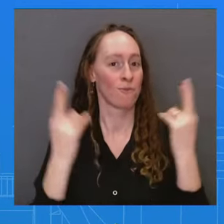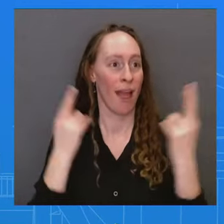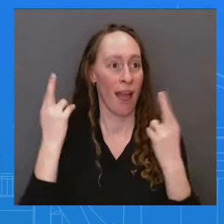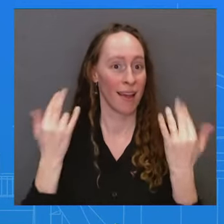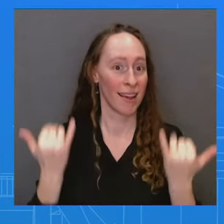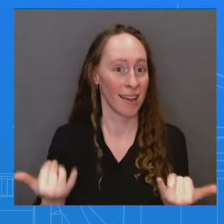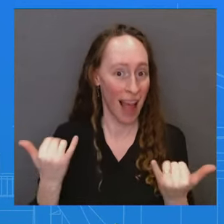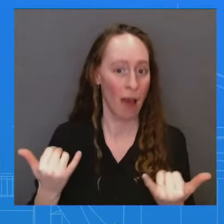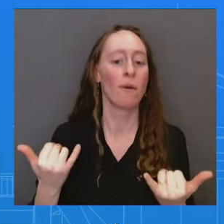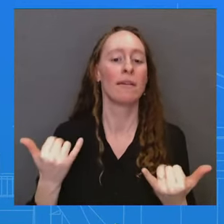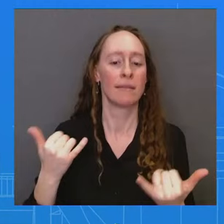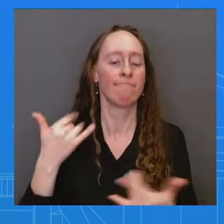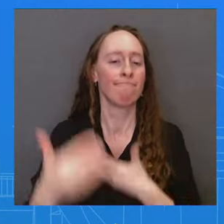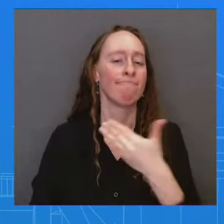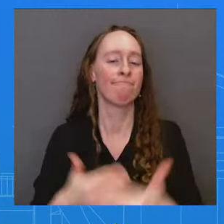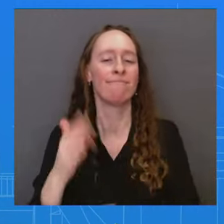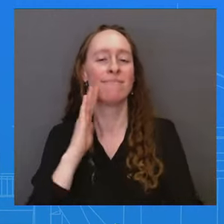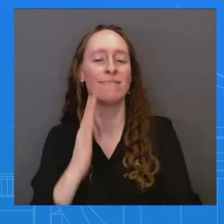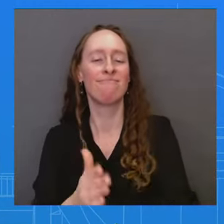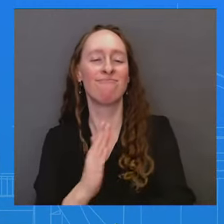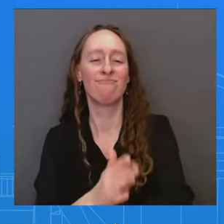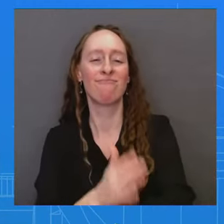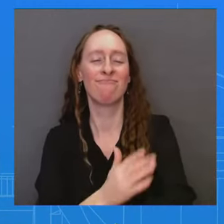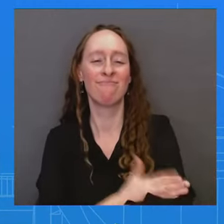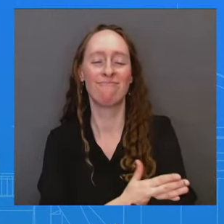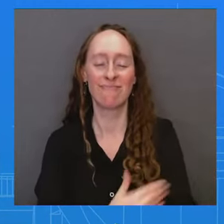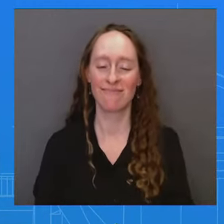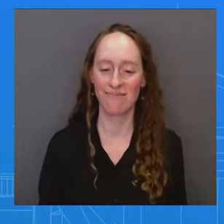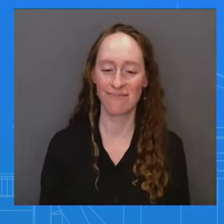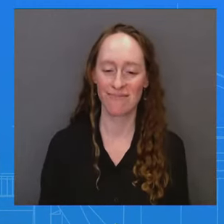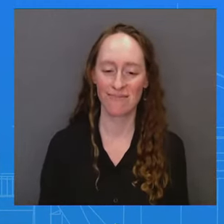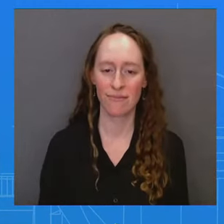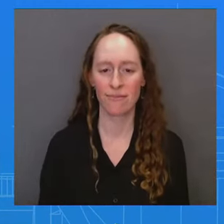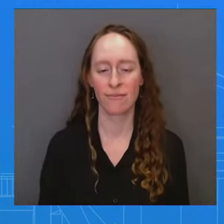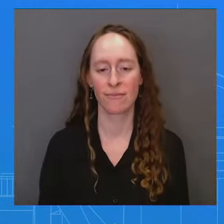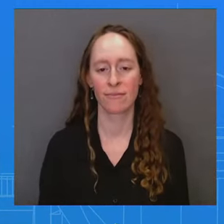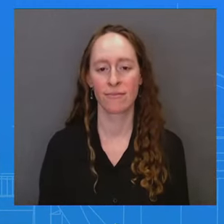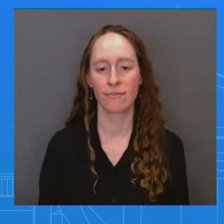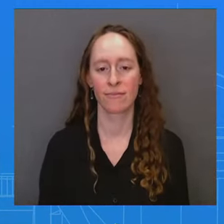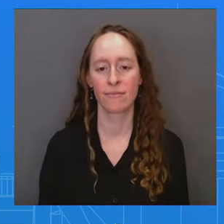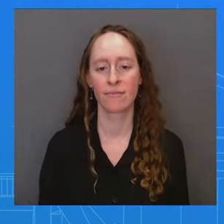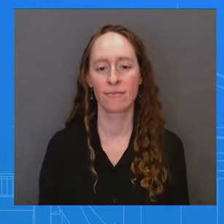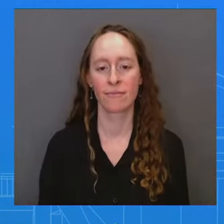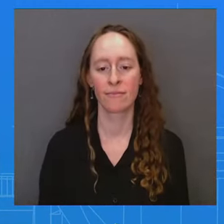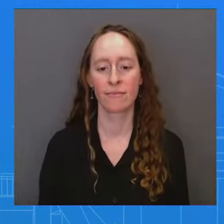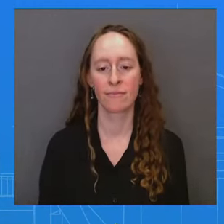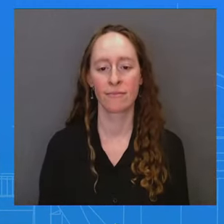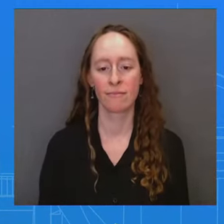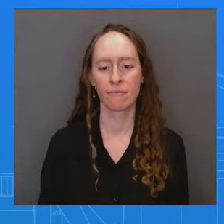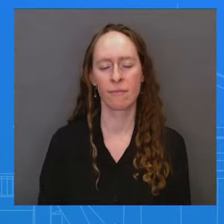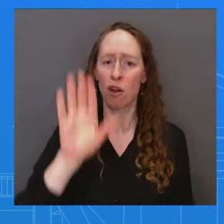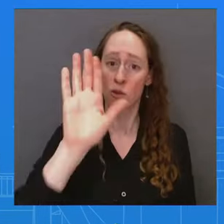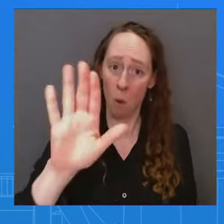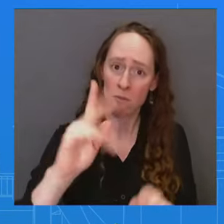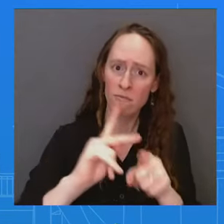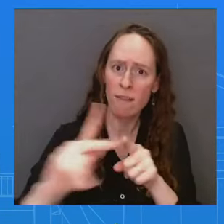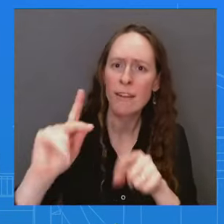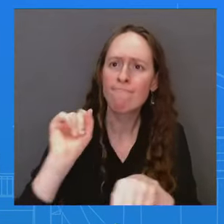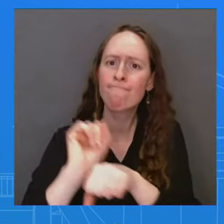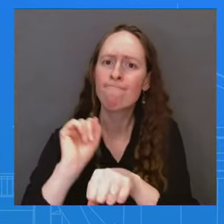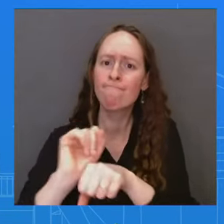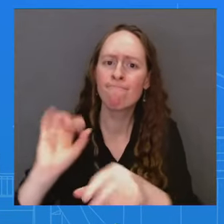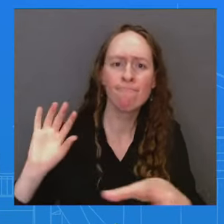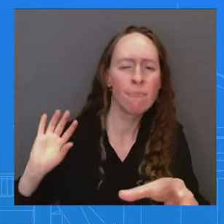improve that transparency. your professional capacity, given that your job is public facing, given that you probably are